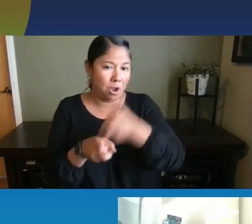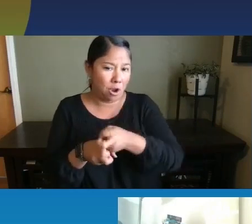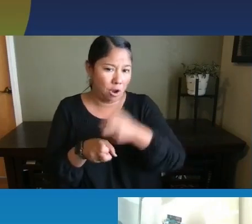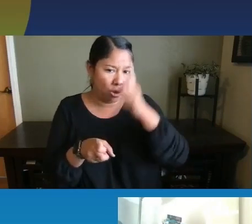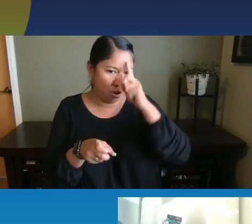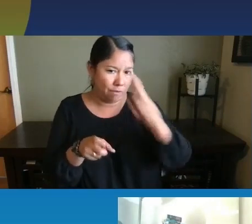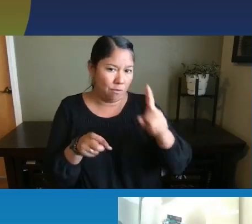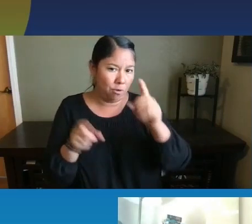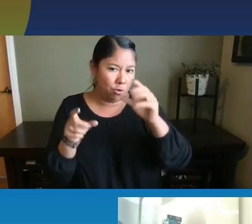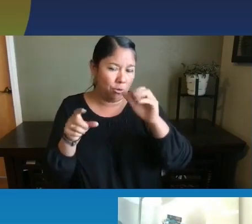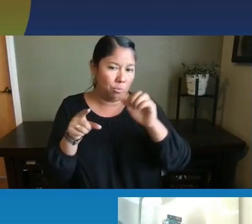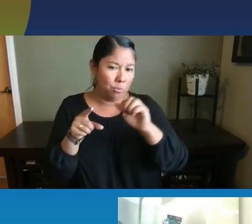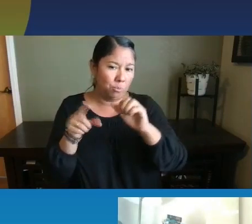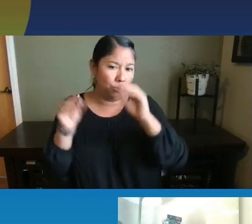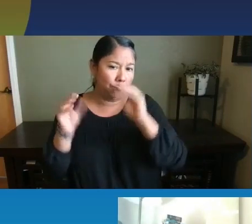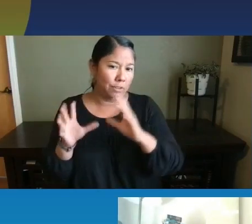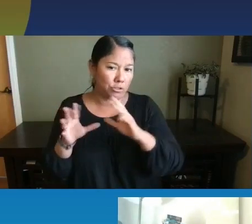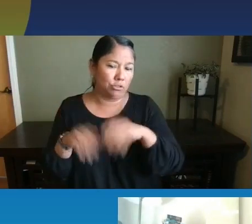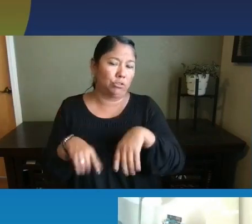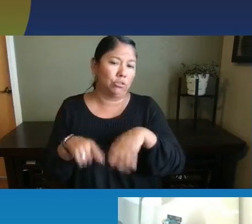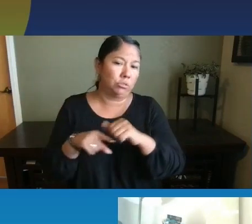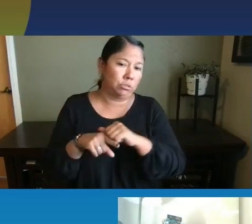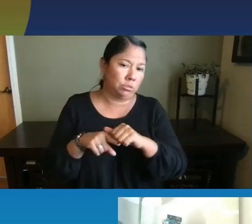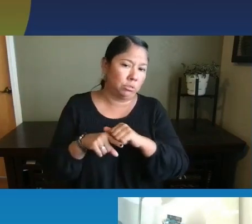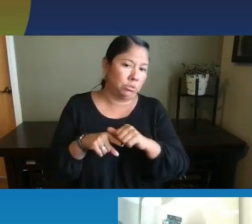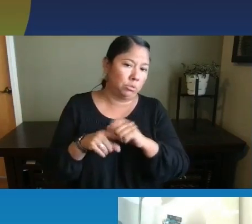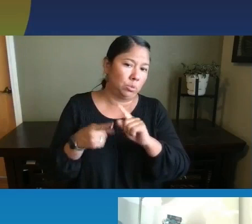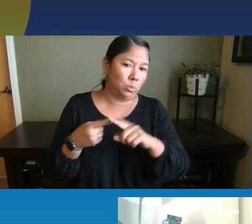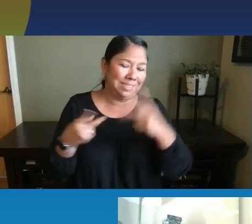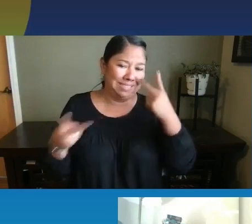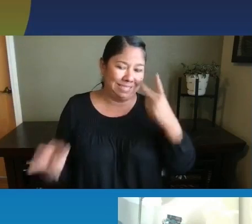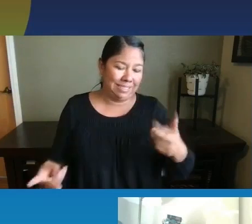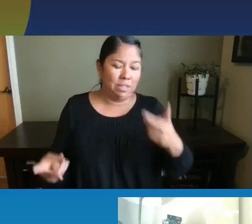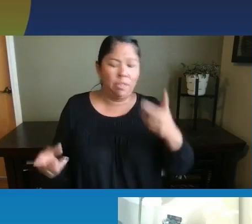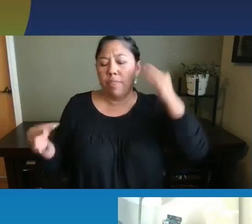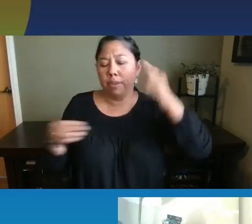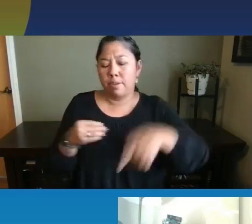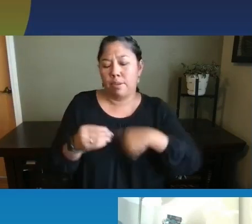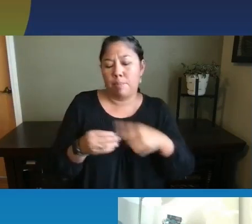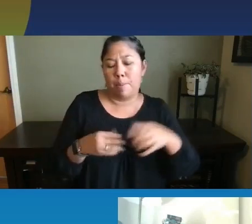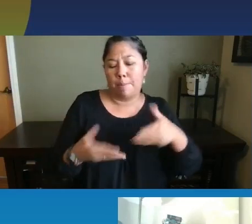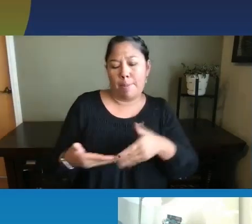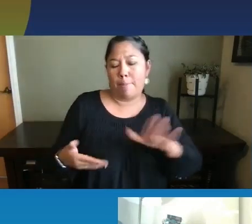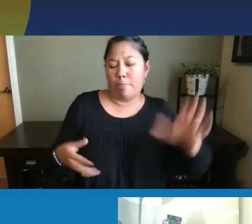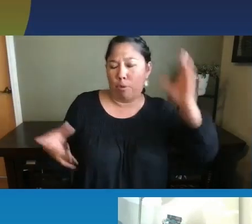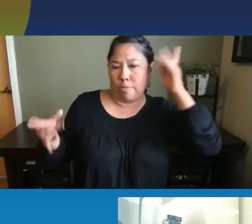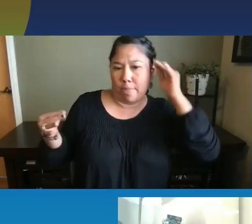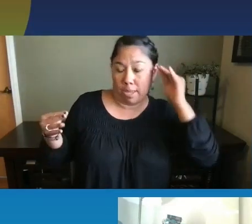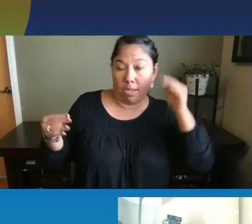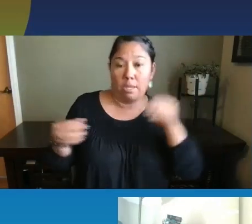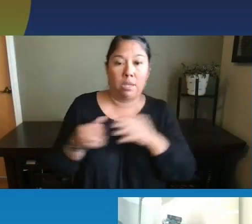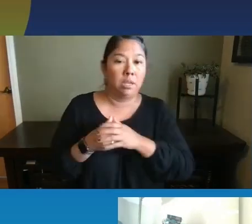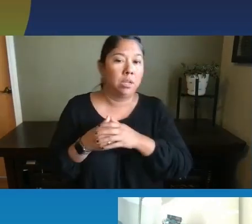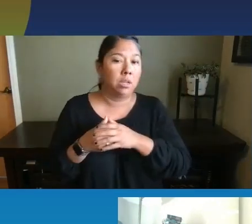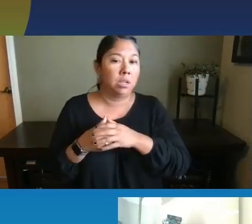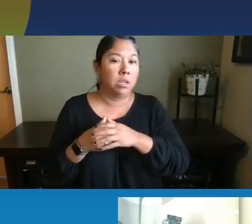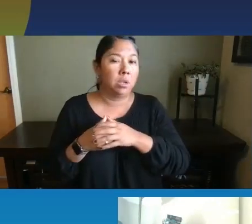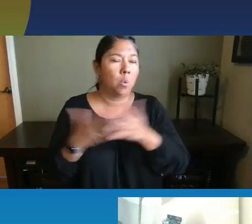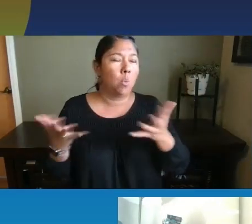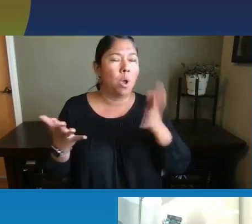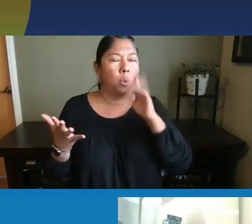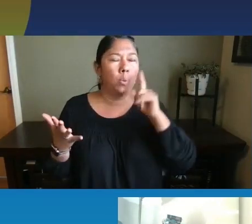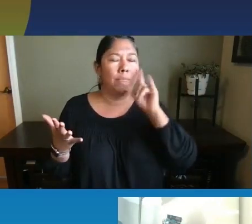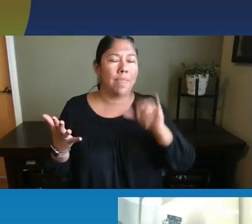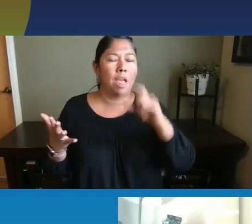really see. We're thinking about seeing babies thinking what, what would that maybe look like in terms